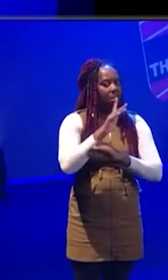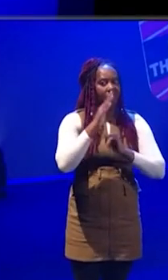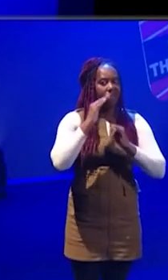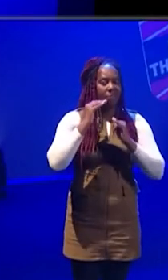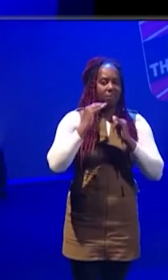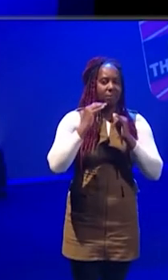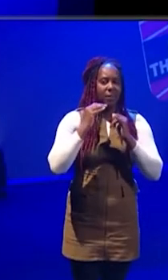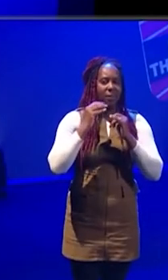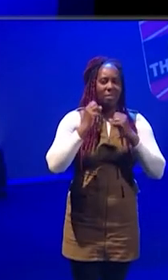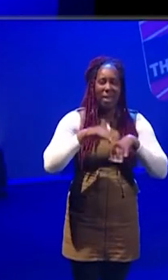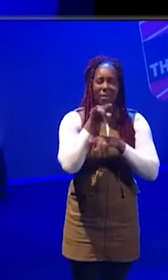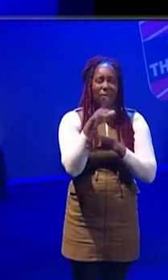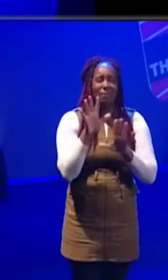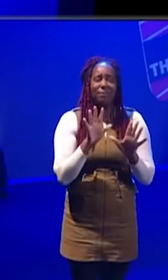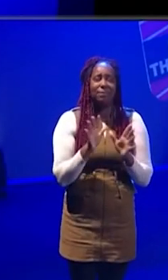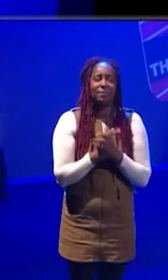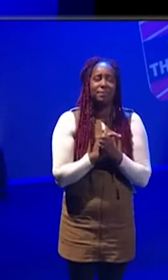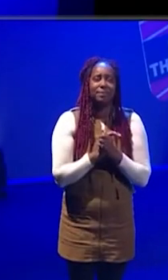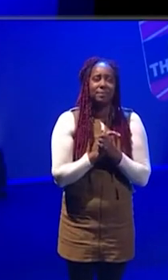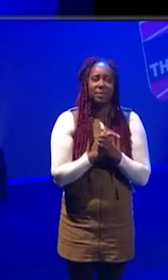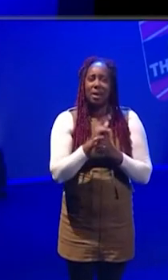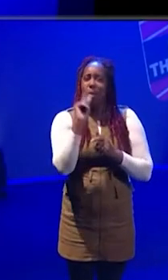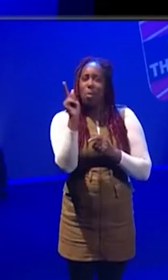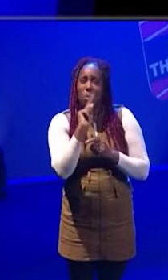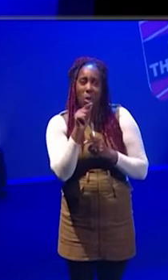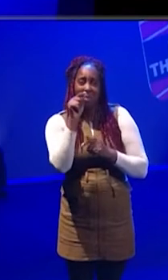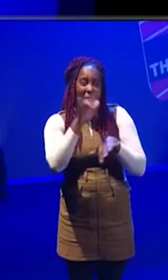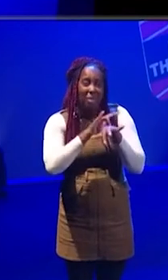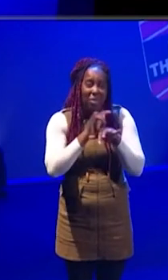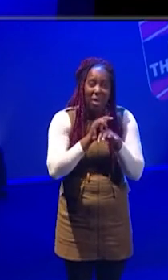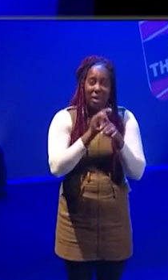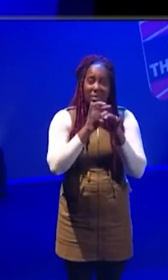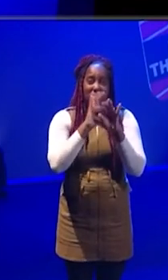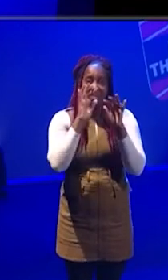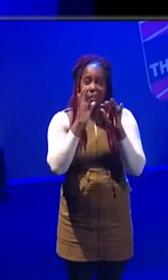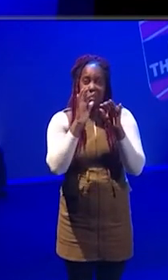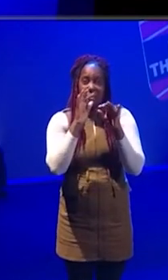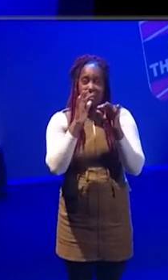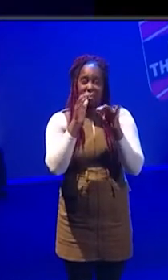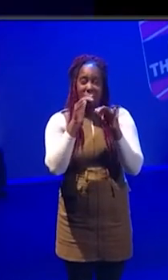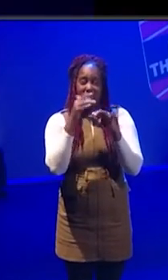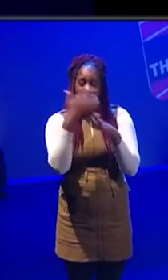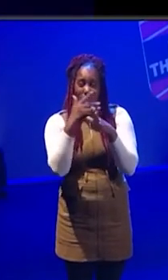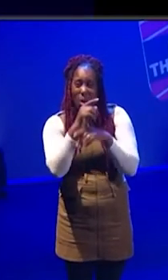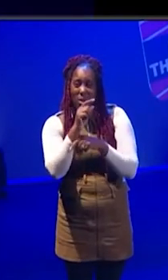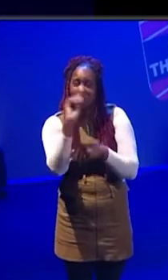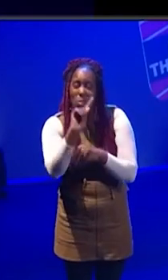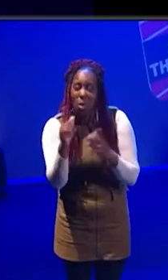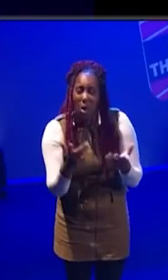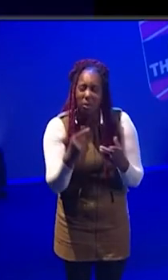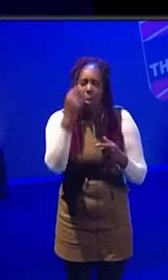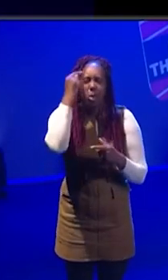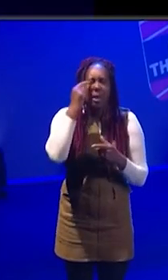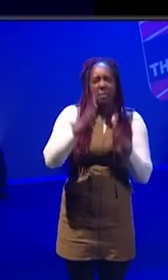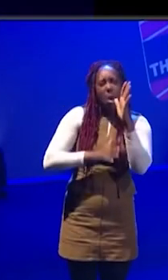recognition of what the industry is. I mean, the industry, and if you think about the cultural